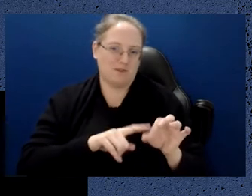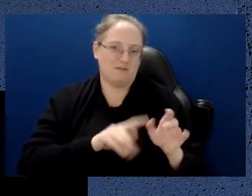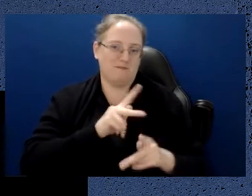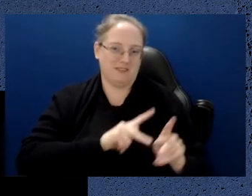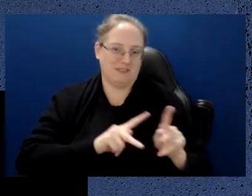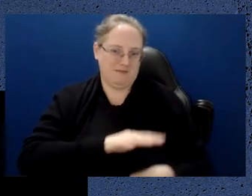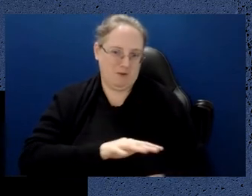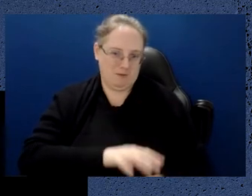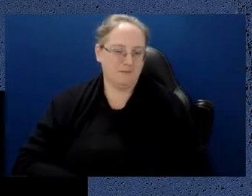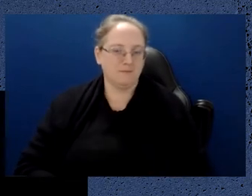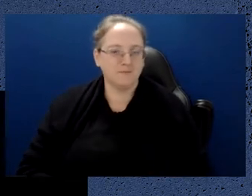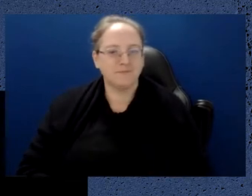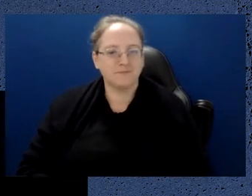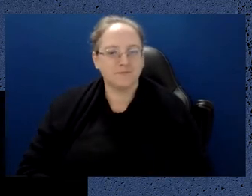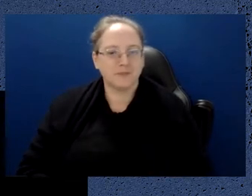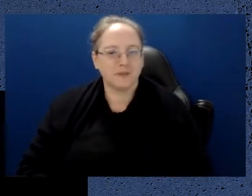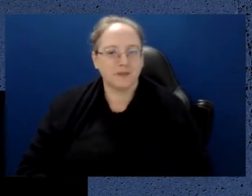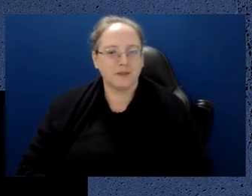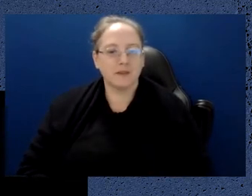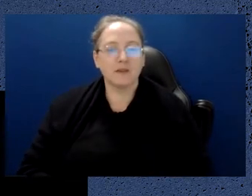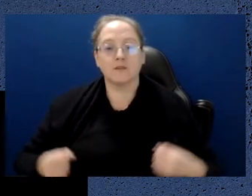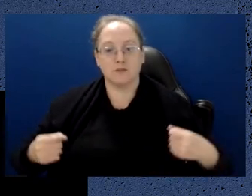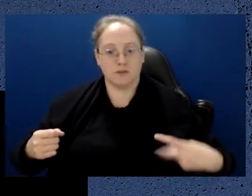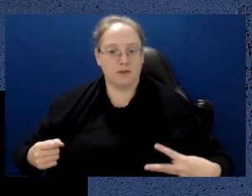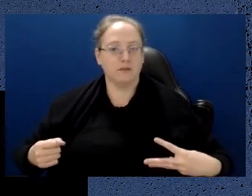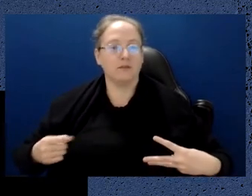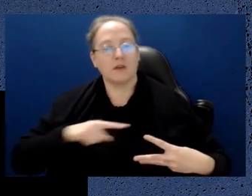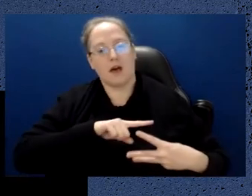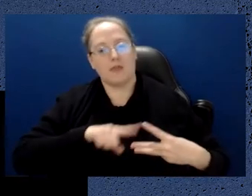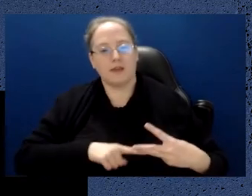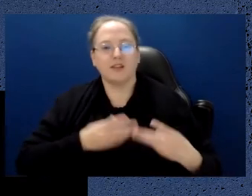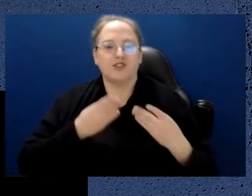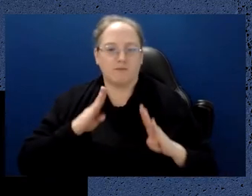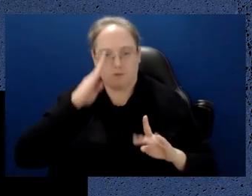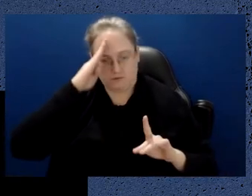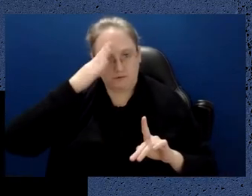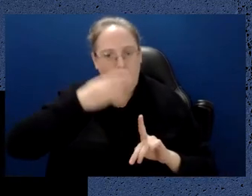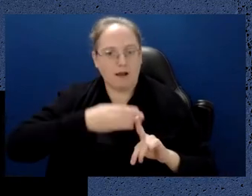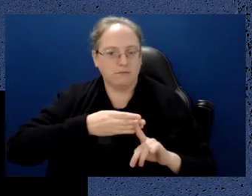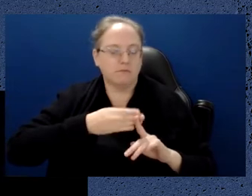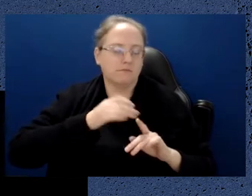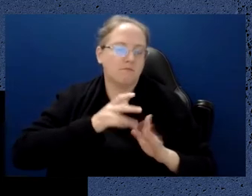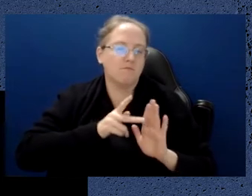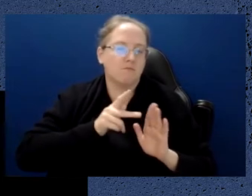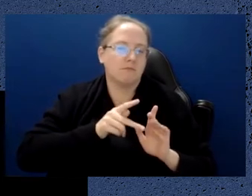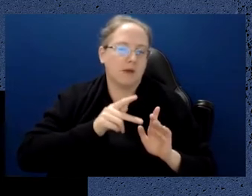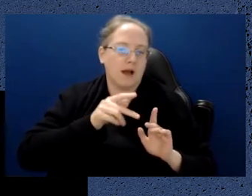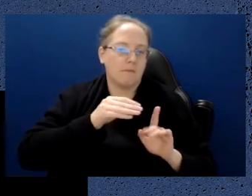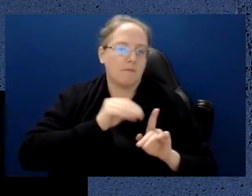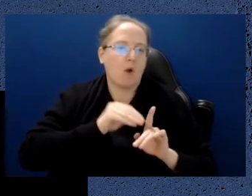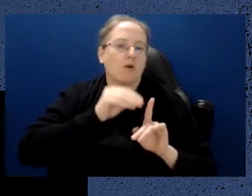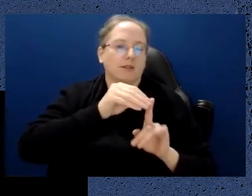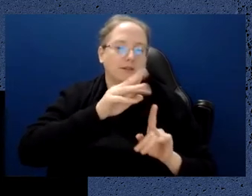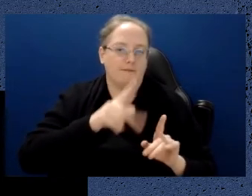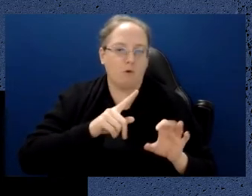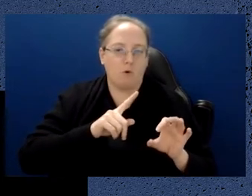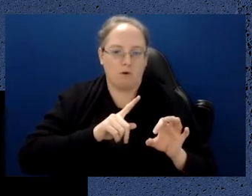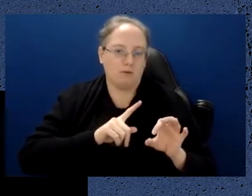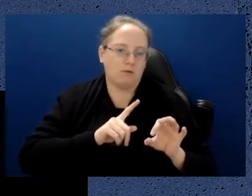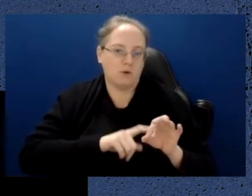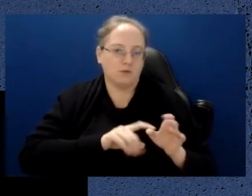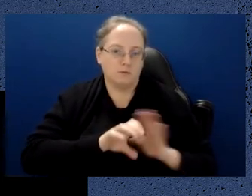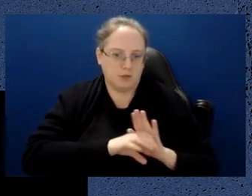generic sovereign priorities in quantum computing, obviously developing a quantum hardware capability.